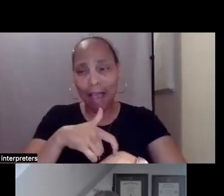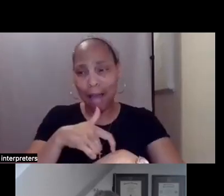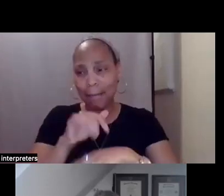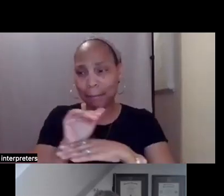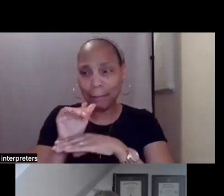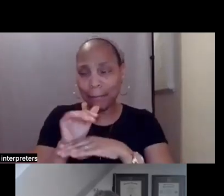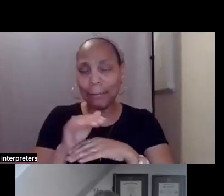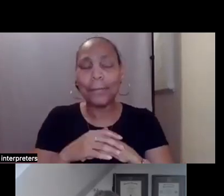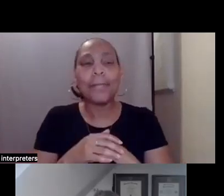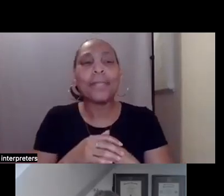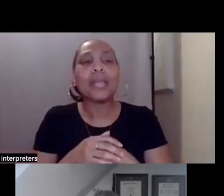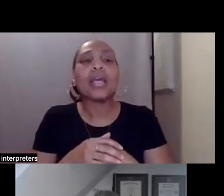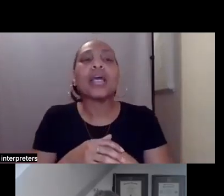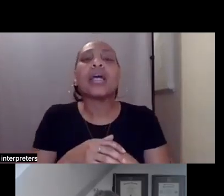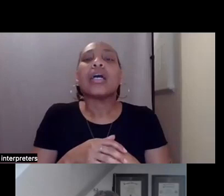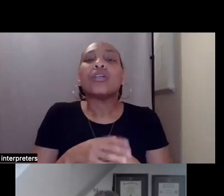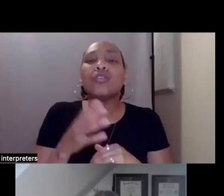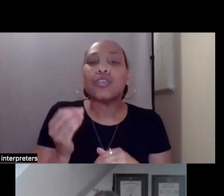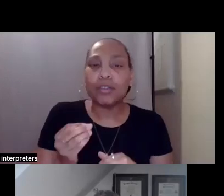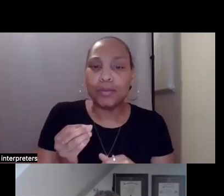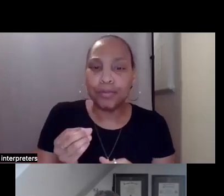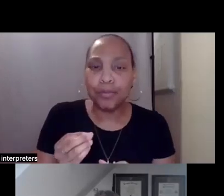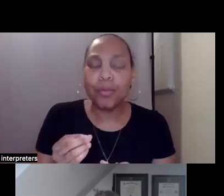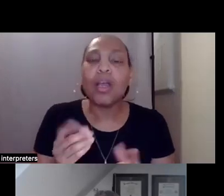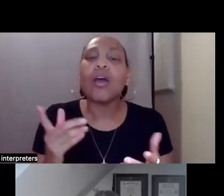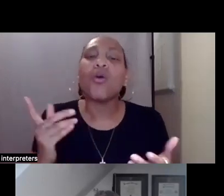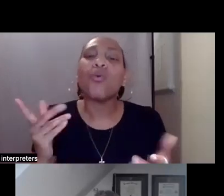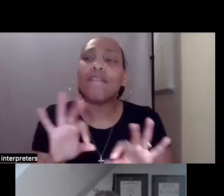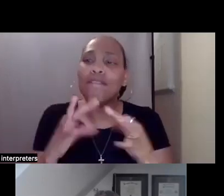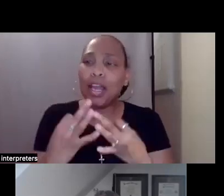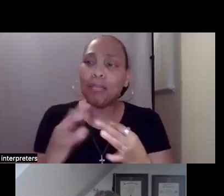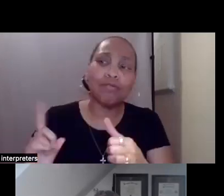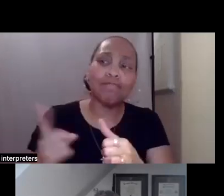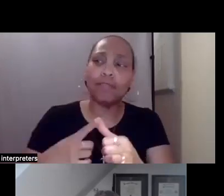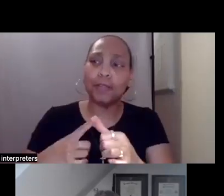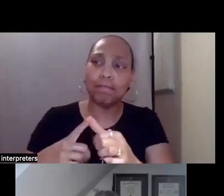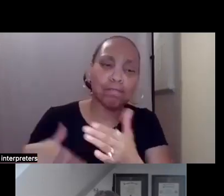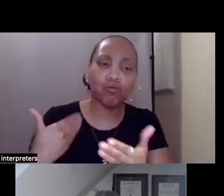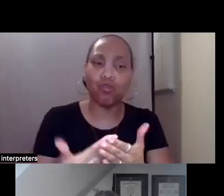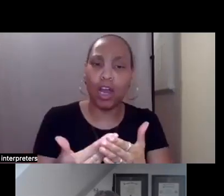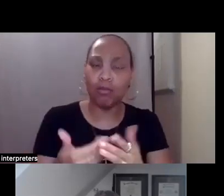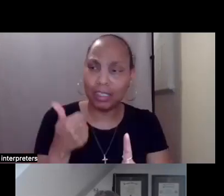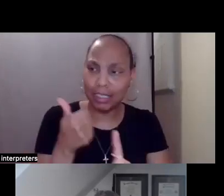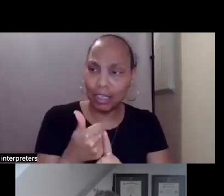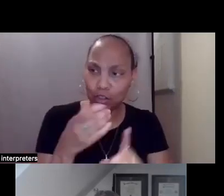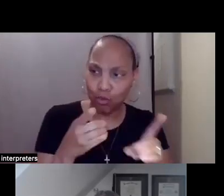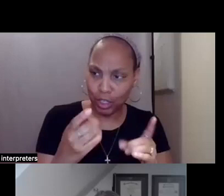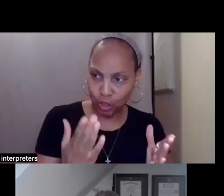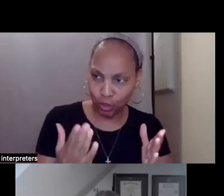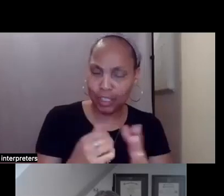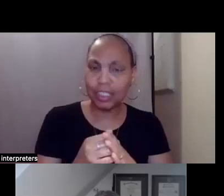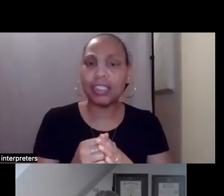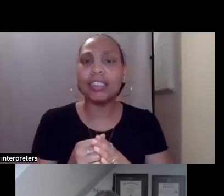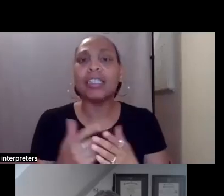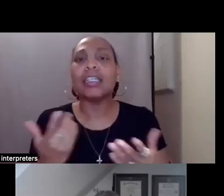Um, I've had families tell me when they first come into the self-directed service or kind of adult services that it felt like